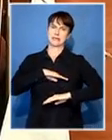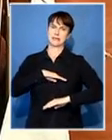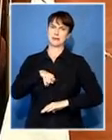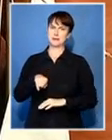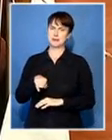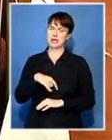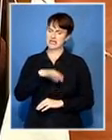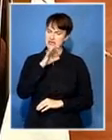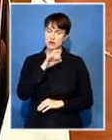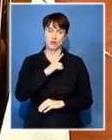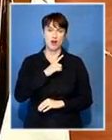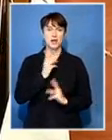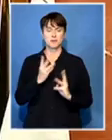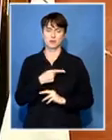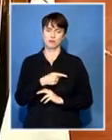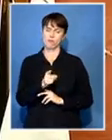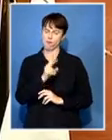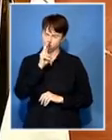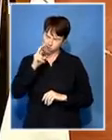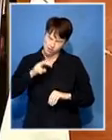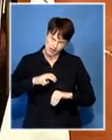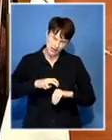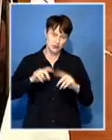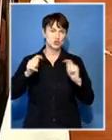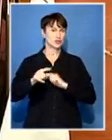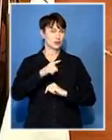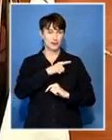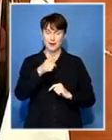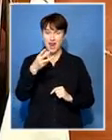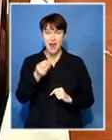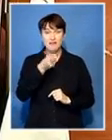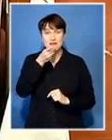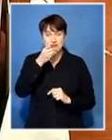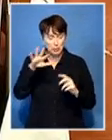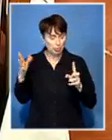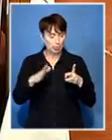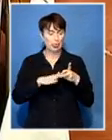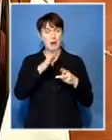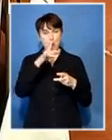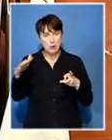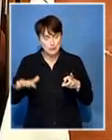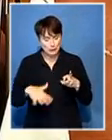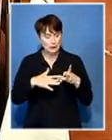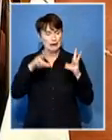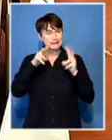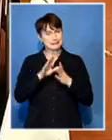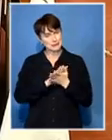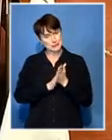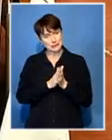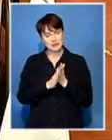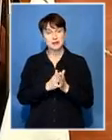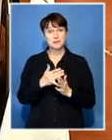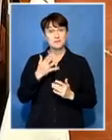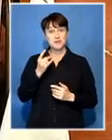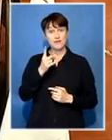people that really need change these are the people that don't have water they don't have lights they don't have electricity in fact just to my right is a tap